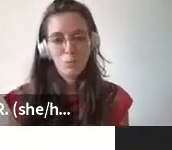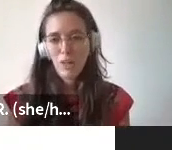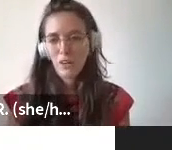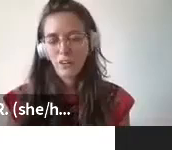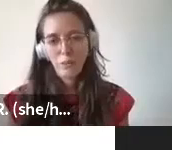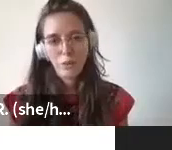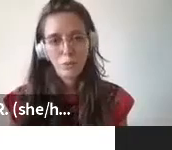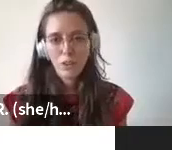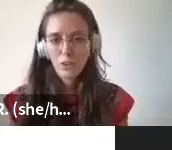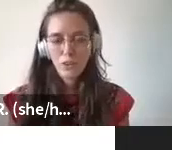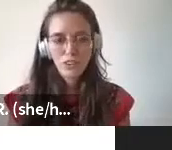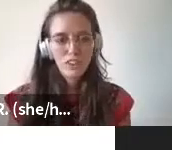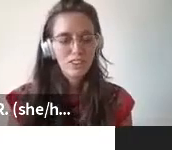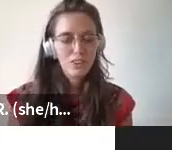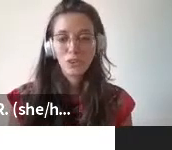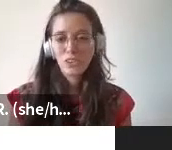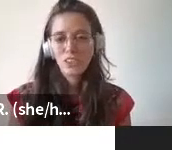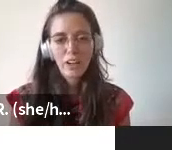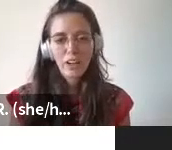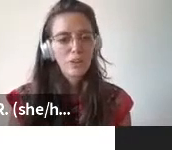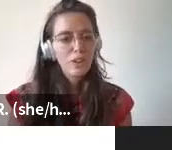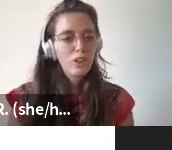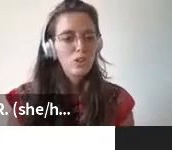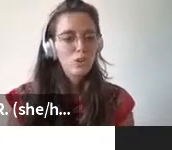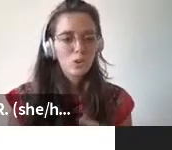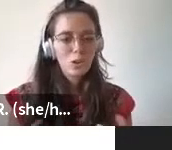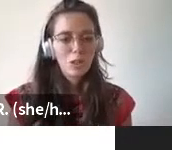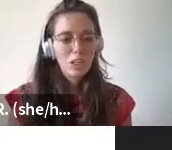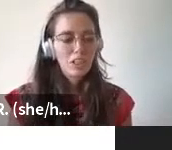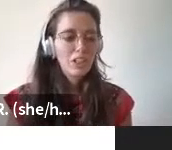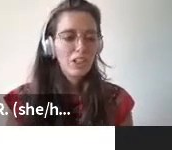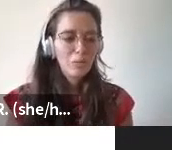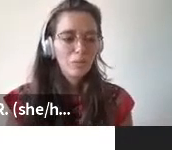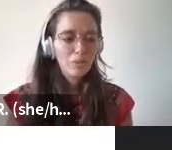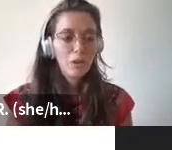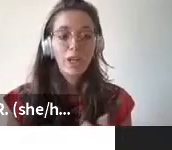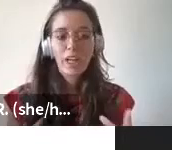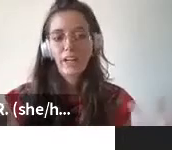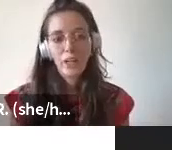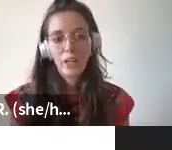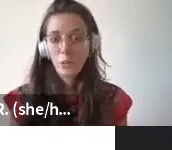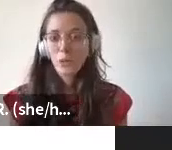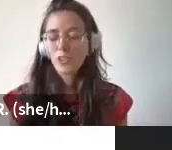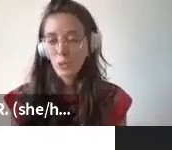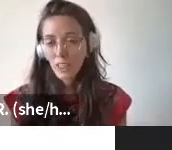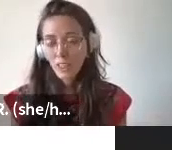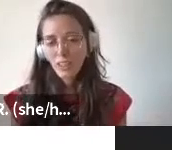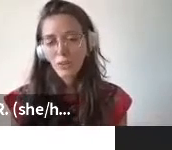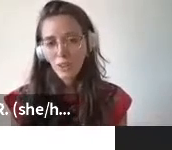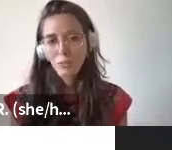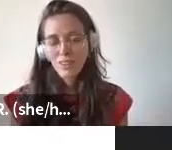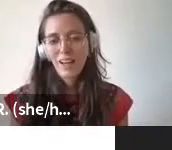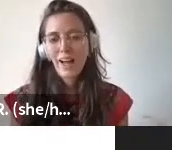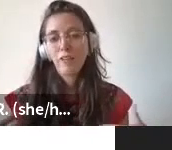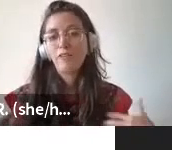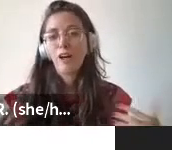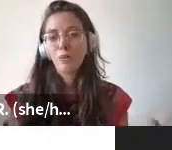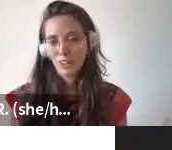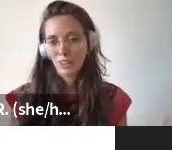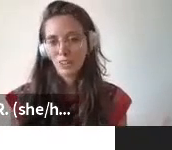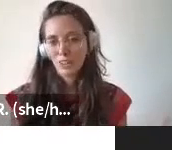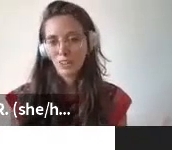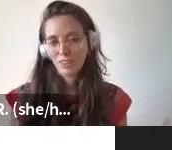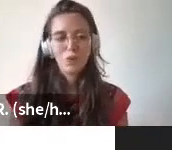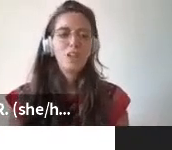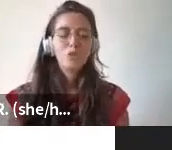that he got out of his bathtub and ran to the city or the town just screaming um eureka which is greek in greek